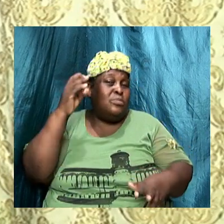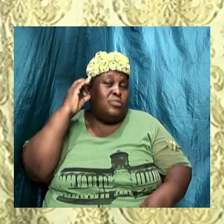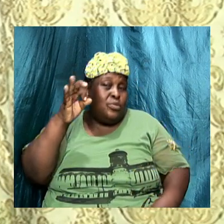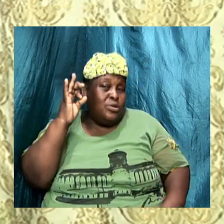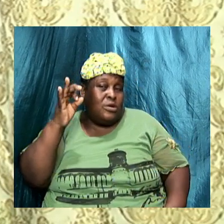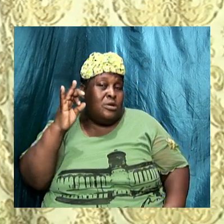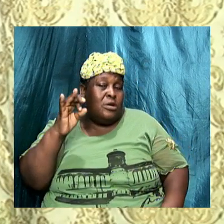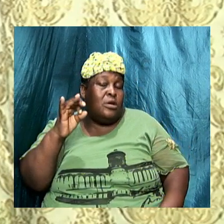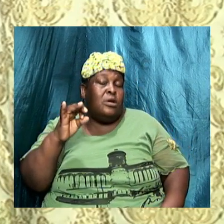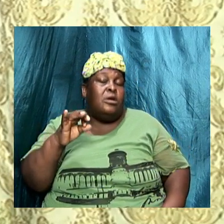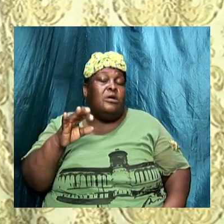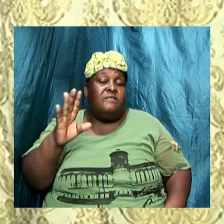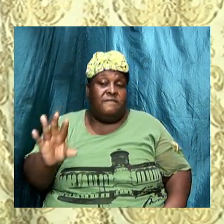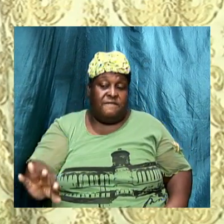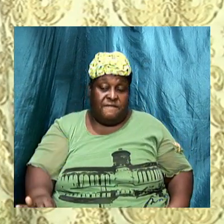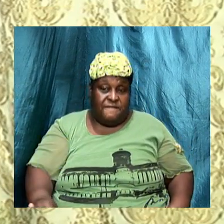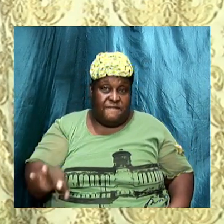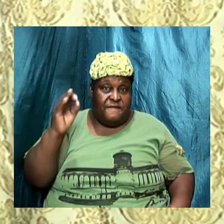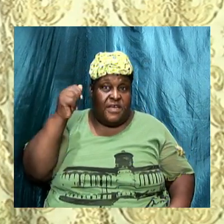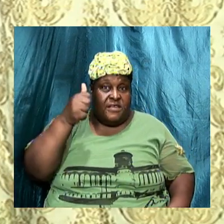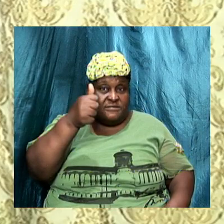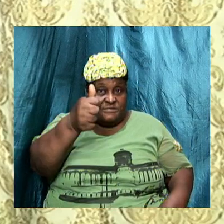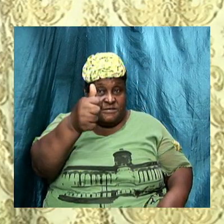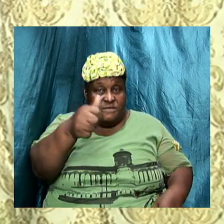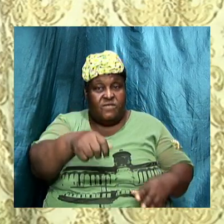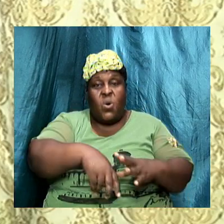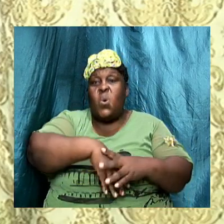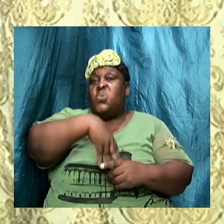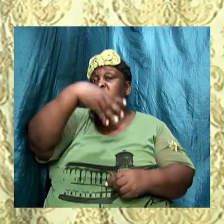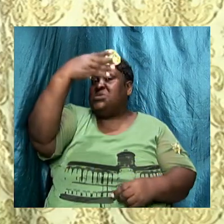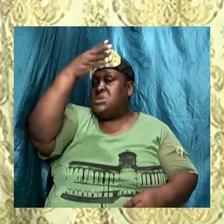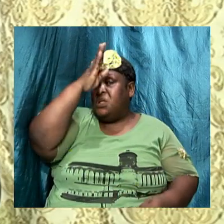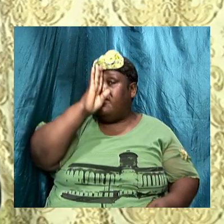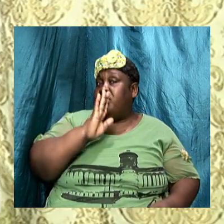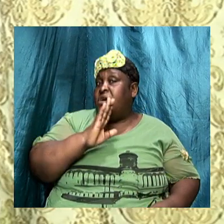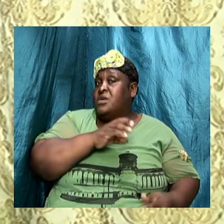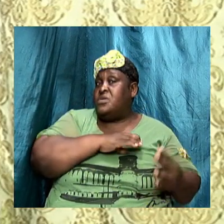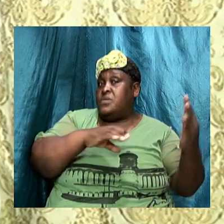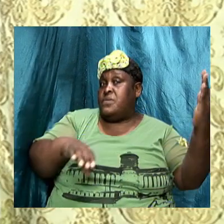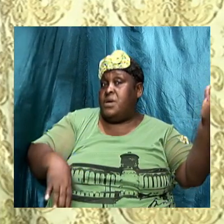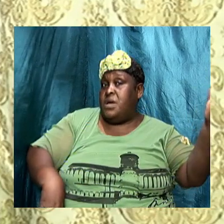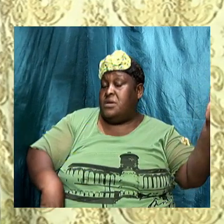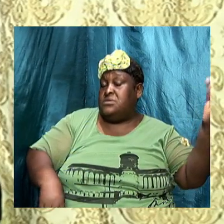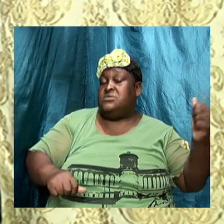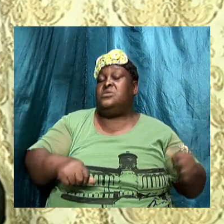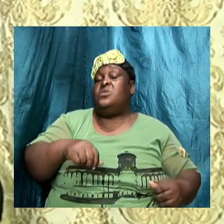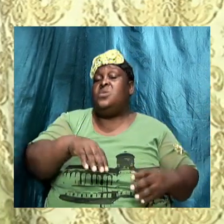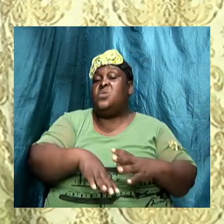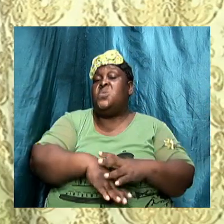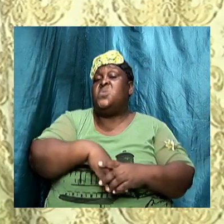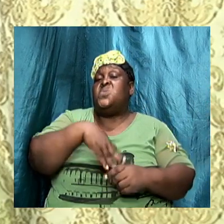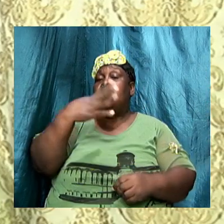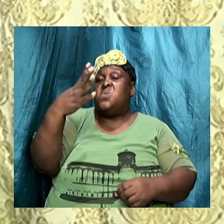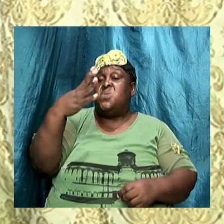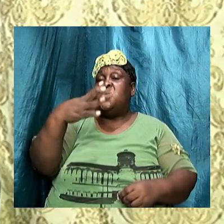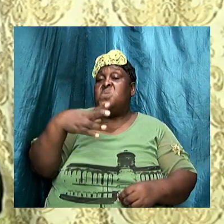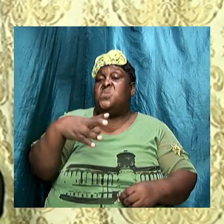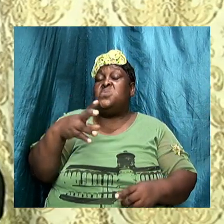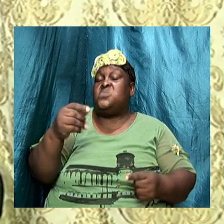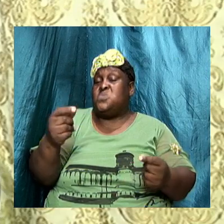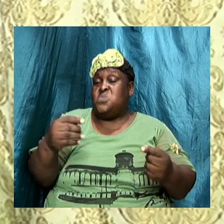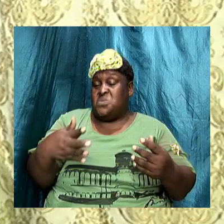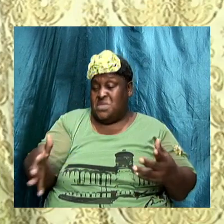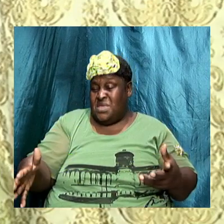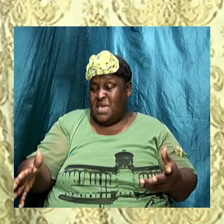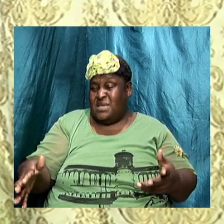find yourself amen outside of God and Christ before long you're going to find yourself doing things that